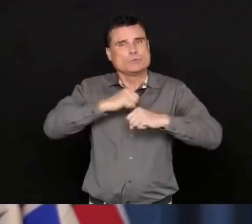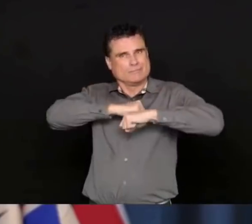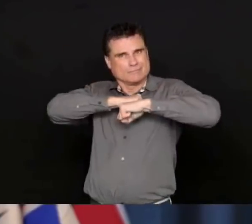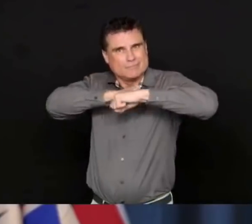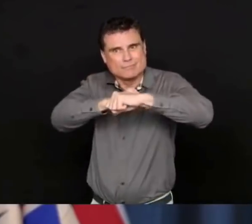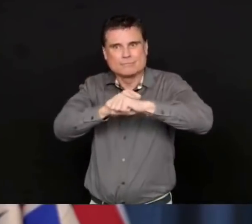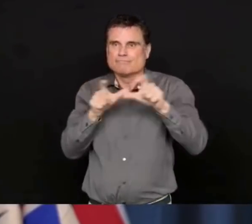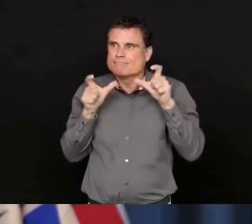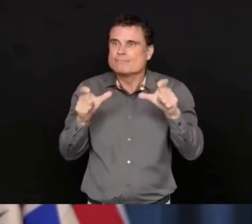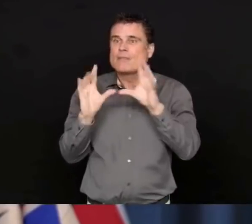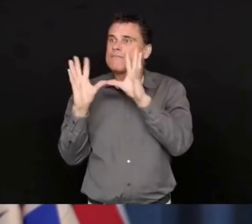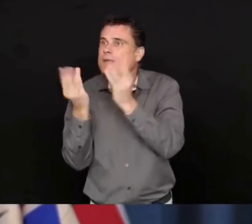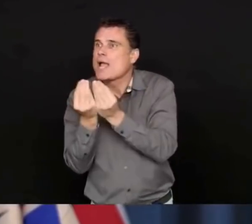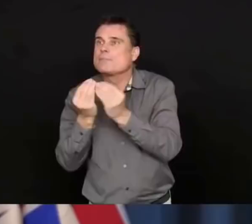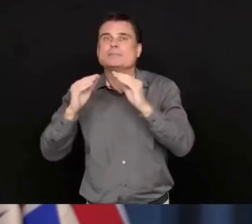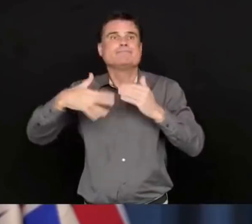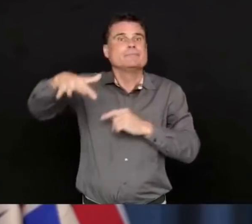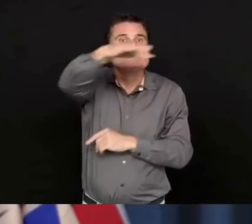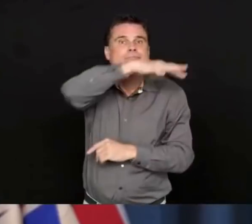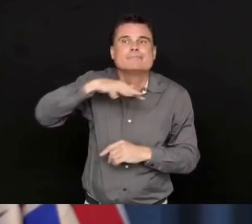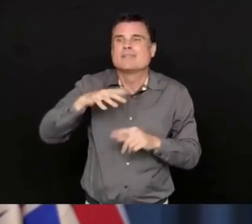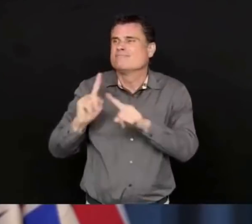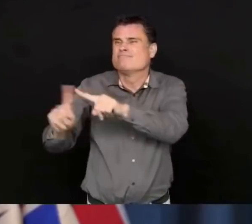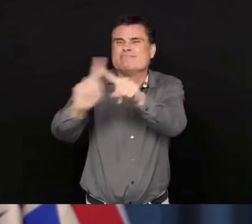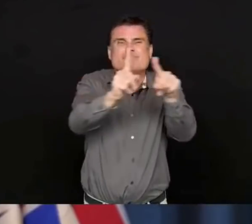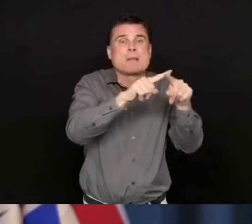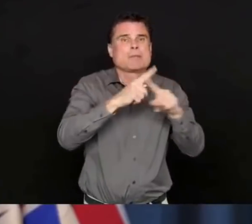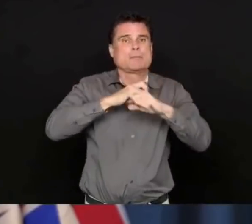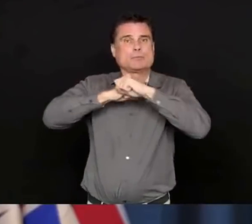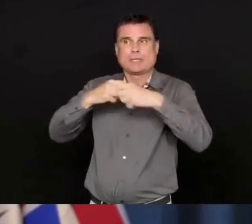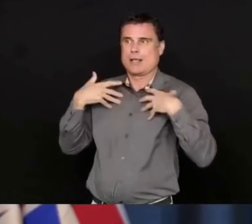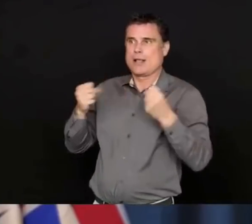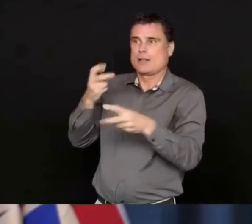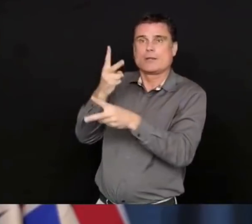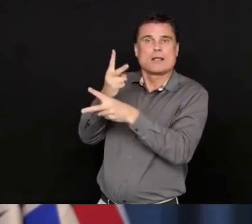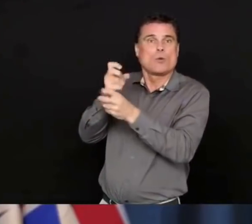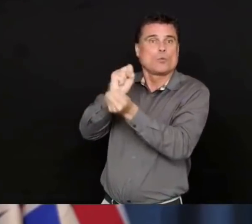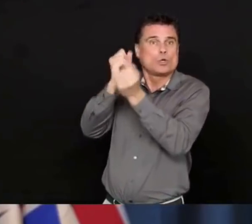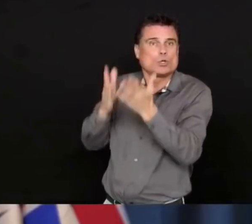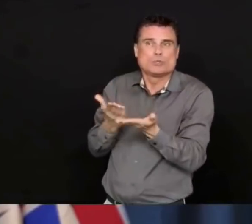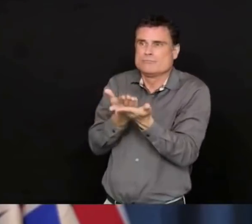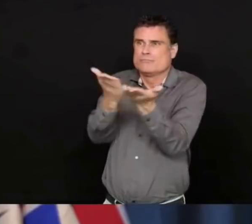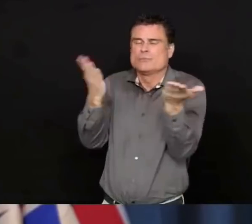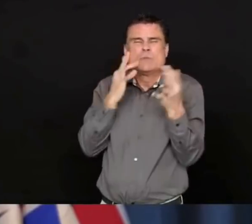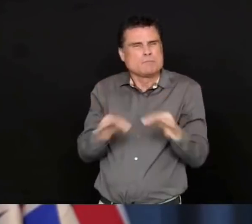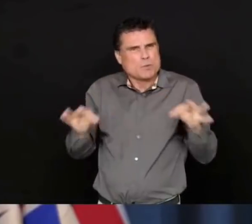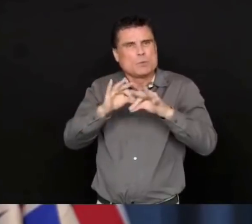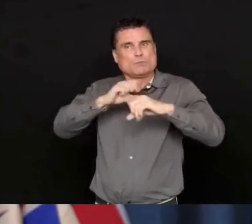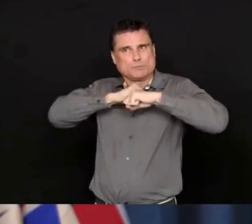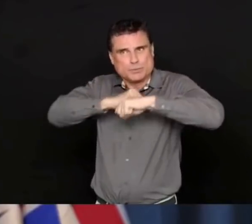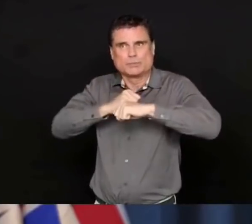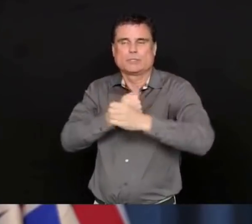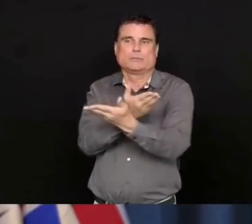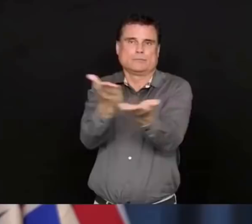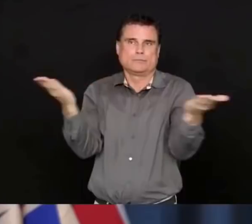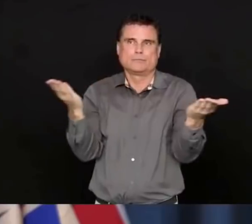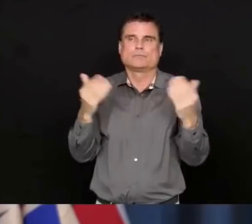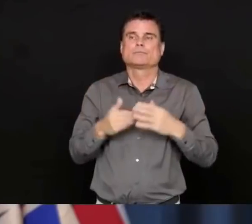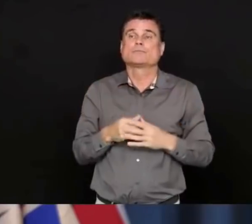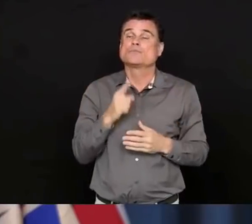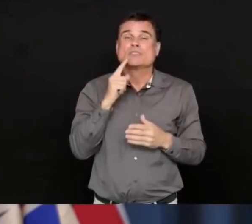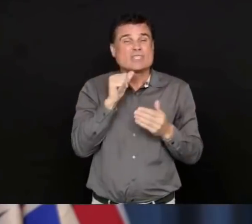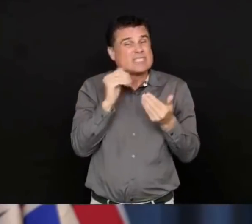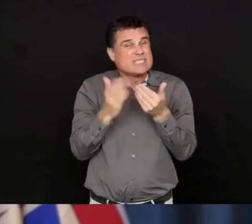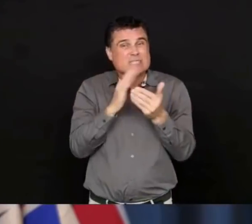I also know that it's been challenging for many people, and I want to really encourage us all to continue to be kind,